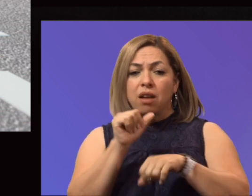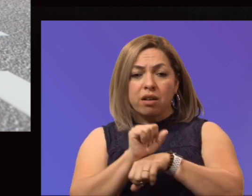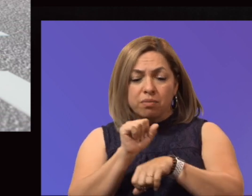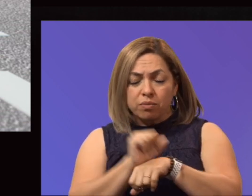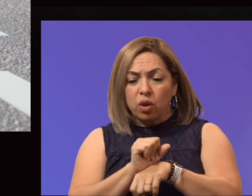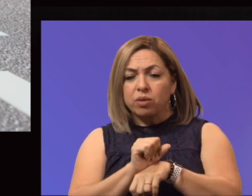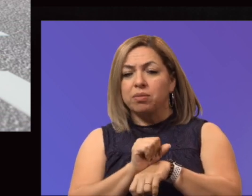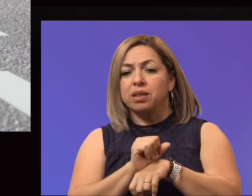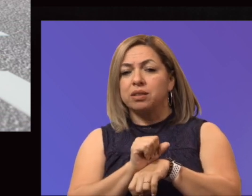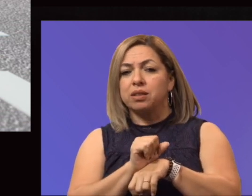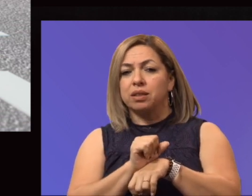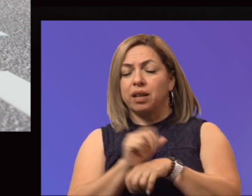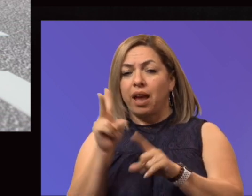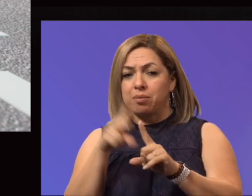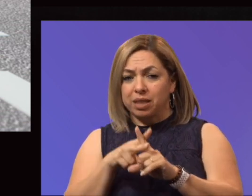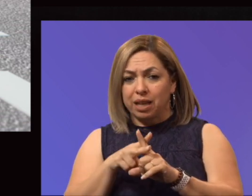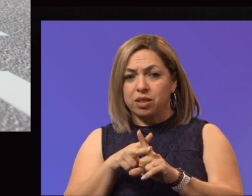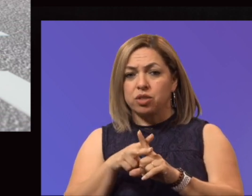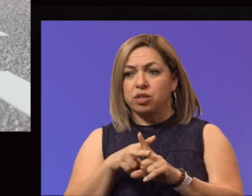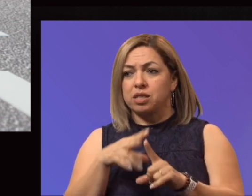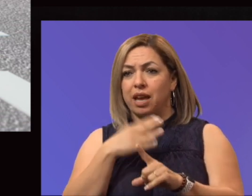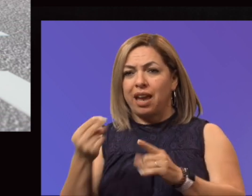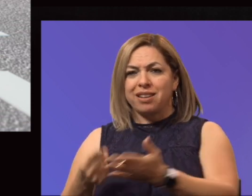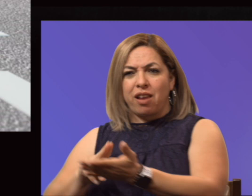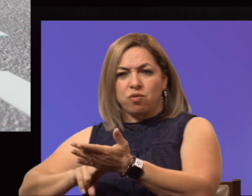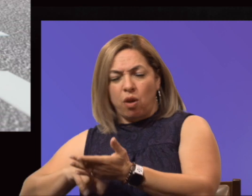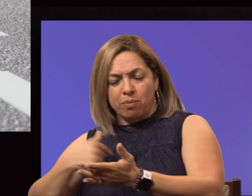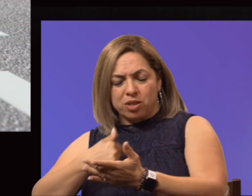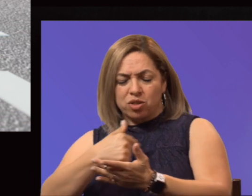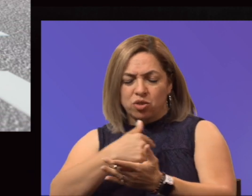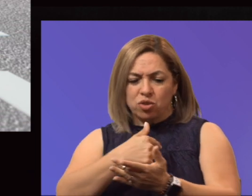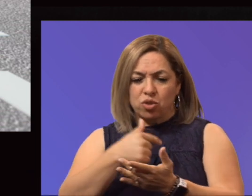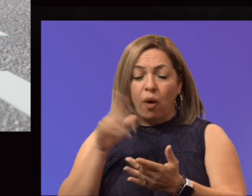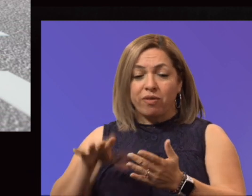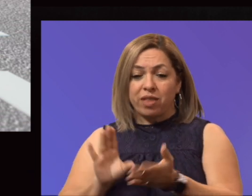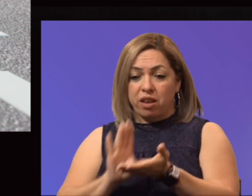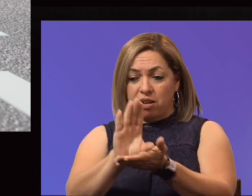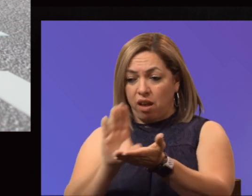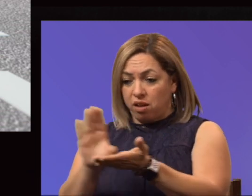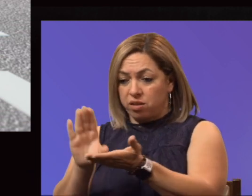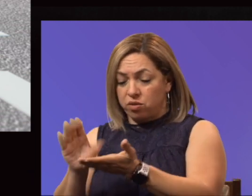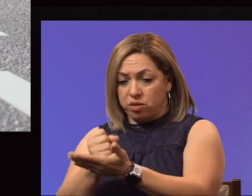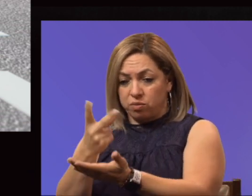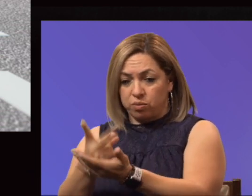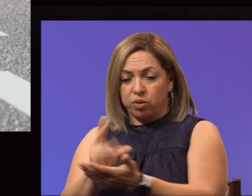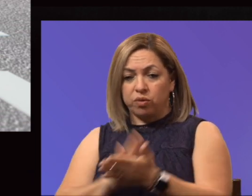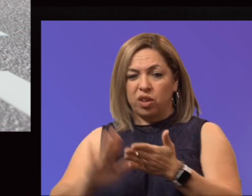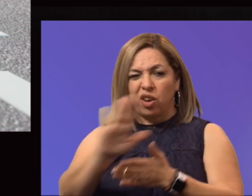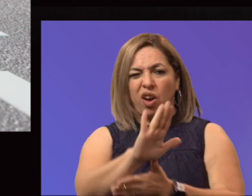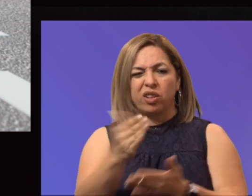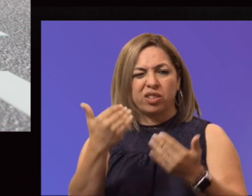enrollment. And so if that allocation is approved, the college would receive approximately $7 million